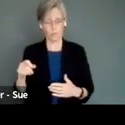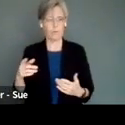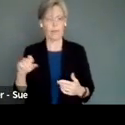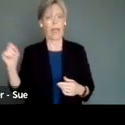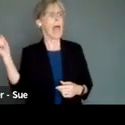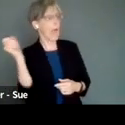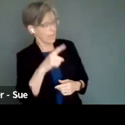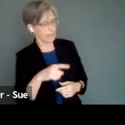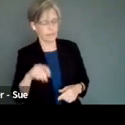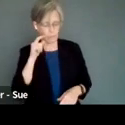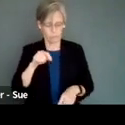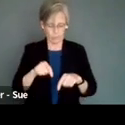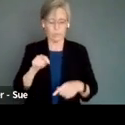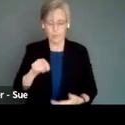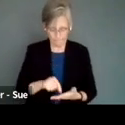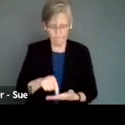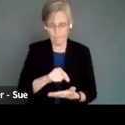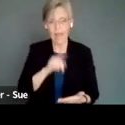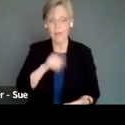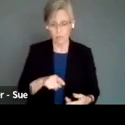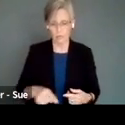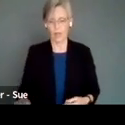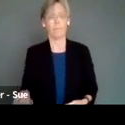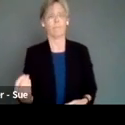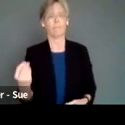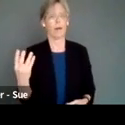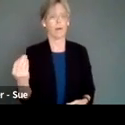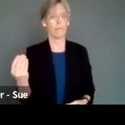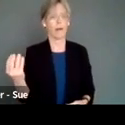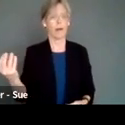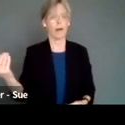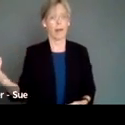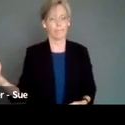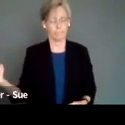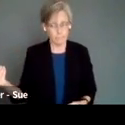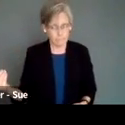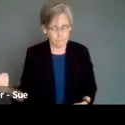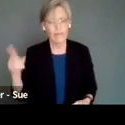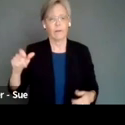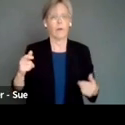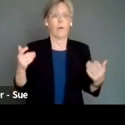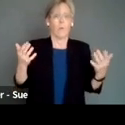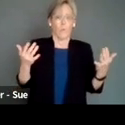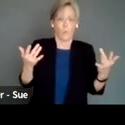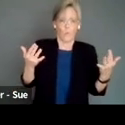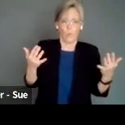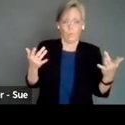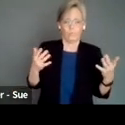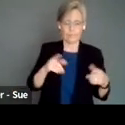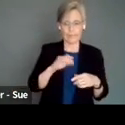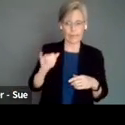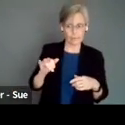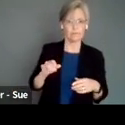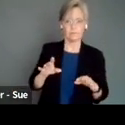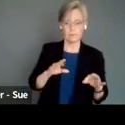question and they will type an answer and then a board will speak their answer to you. So you have to learn to allow that slowness of